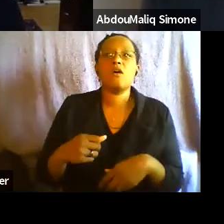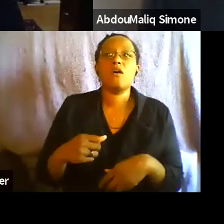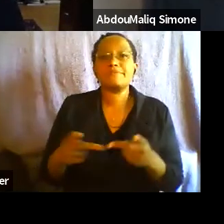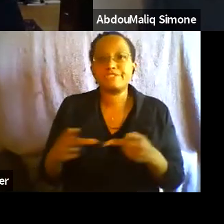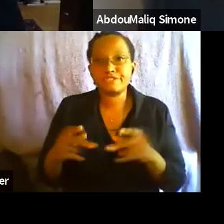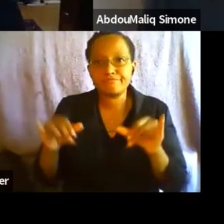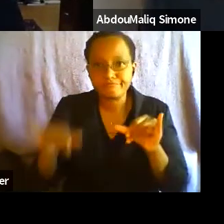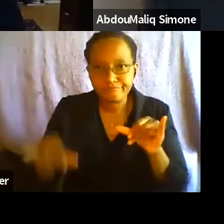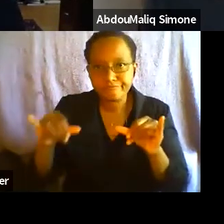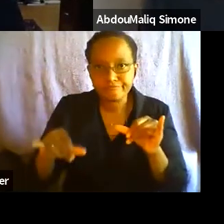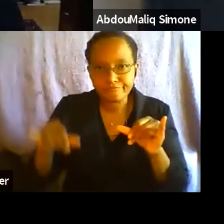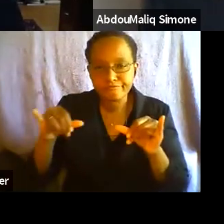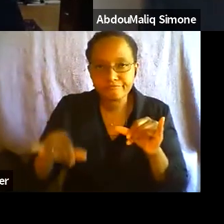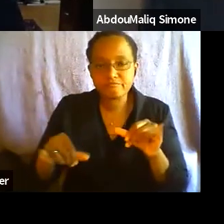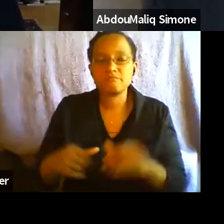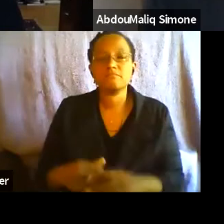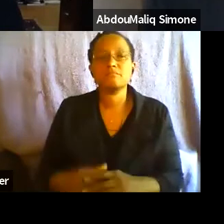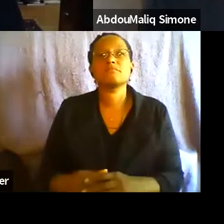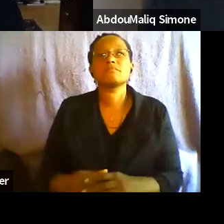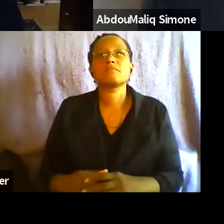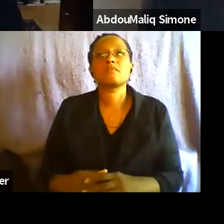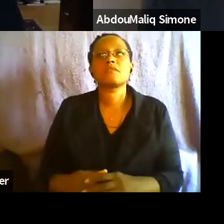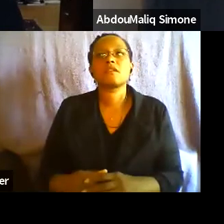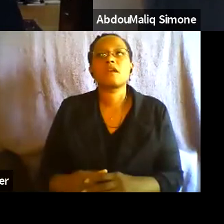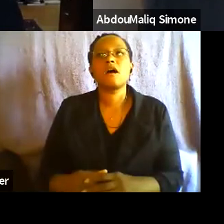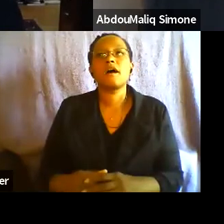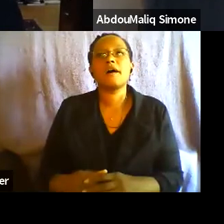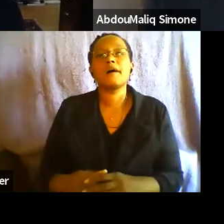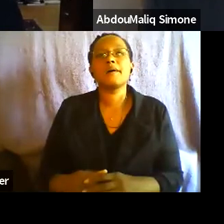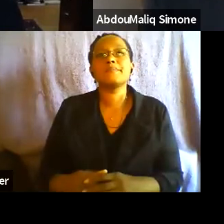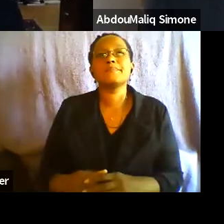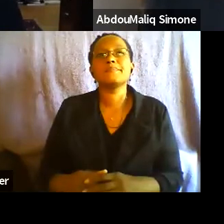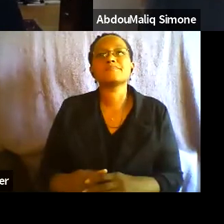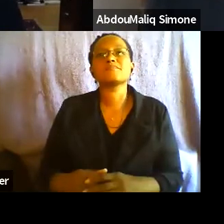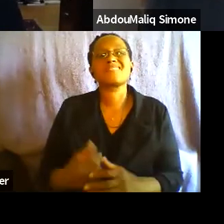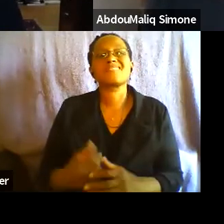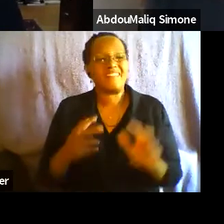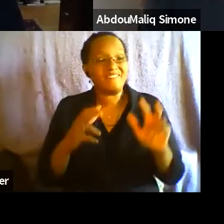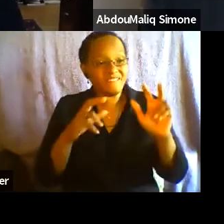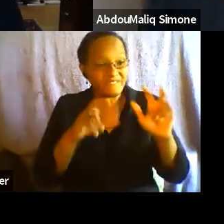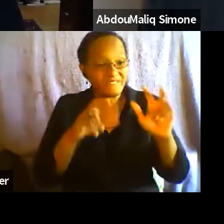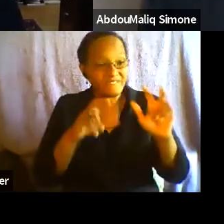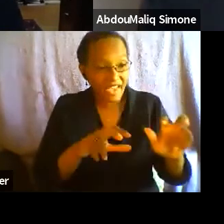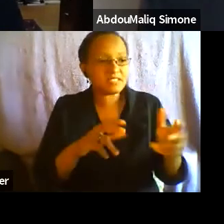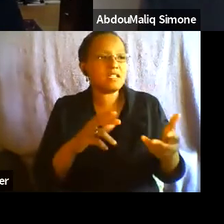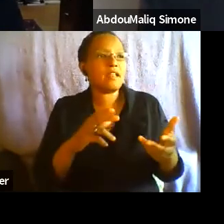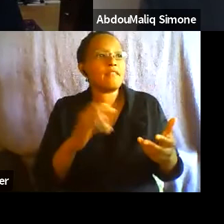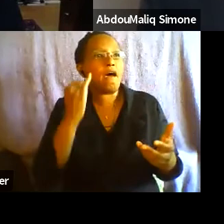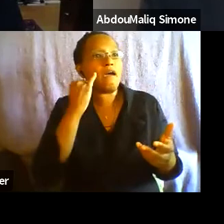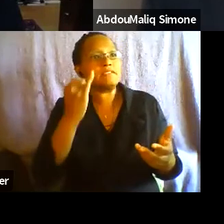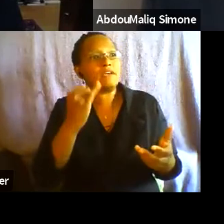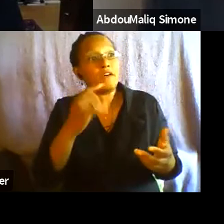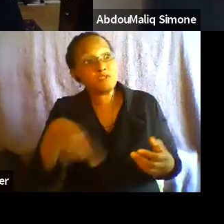of investing in being known and addressed and represented by